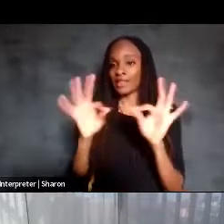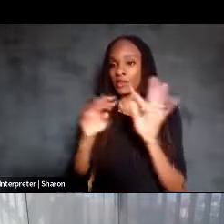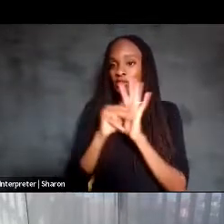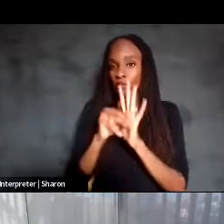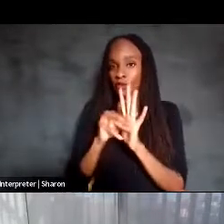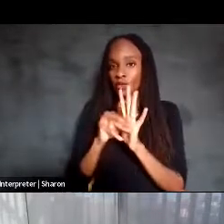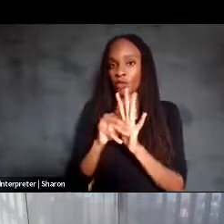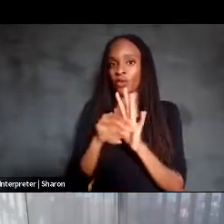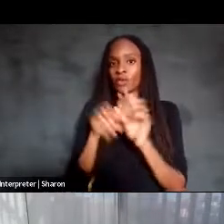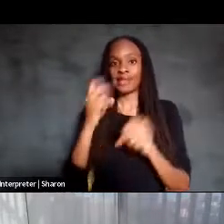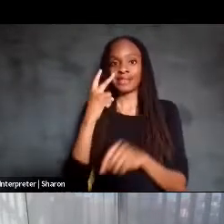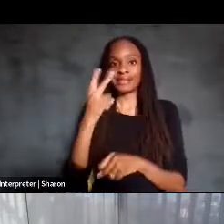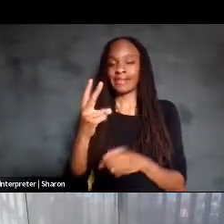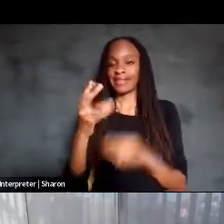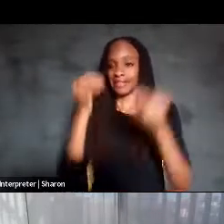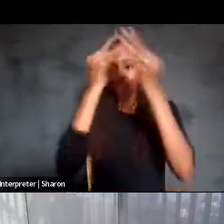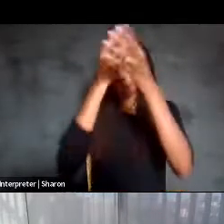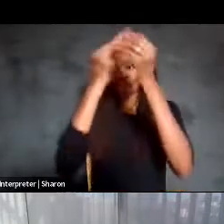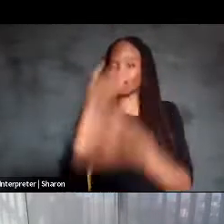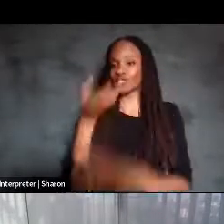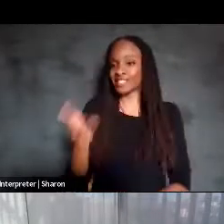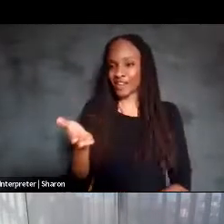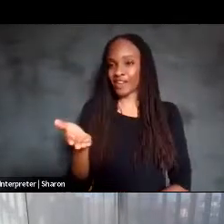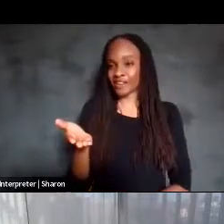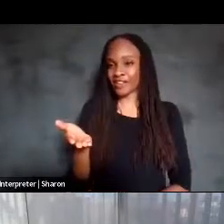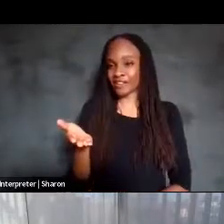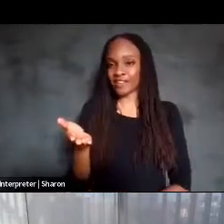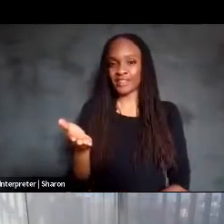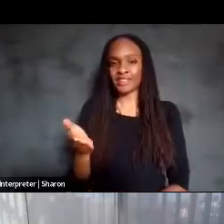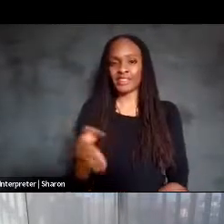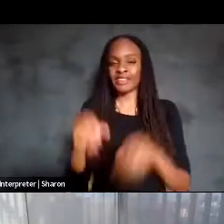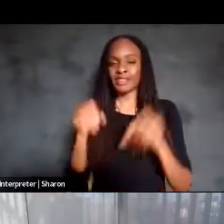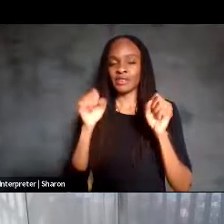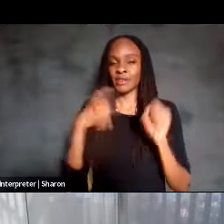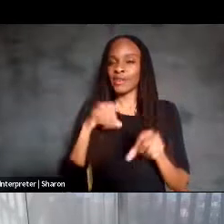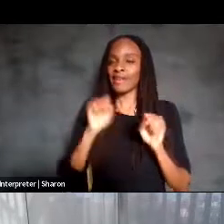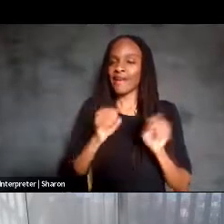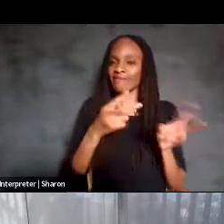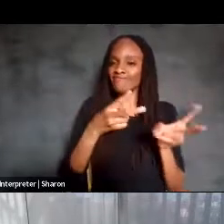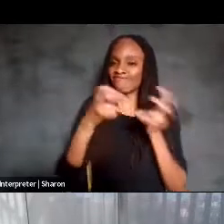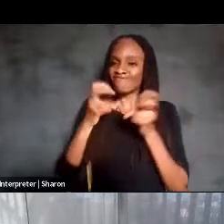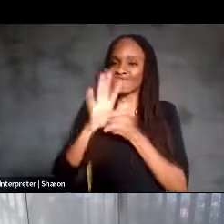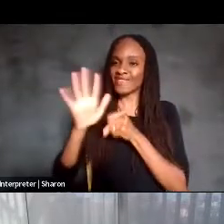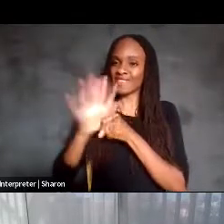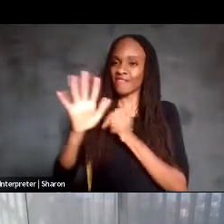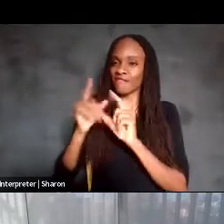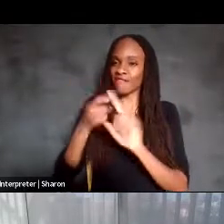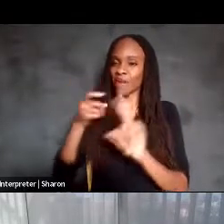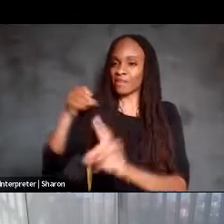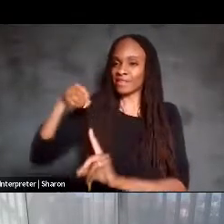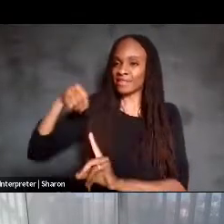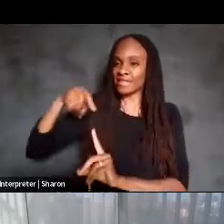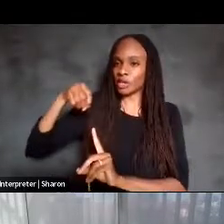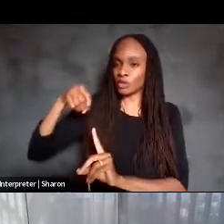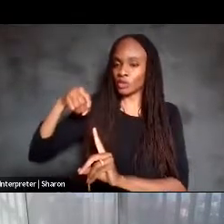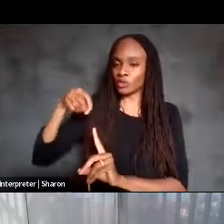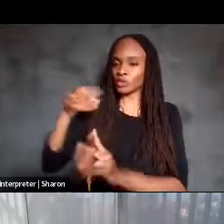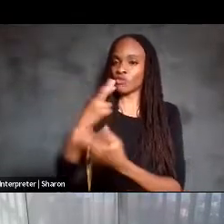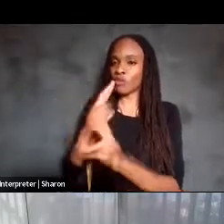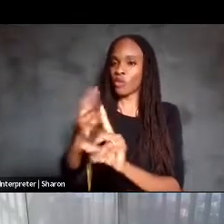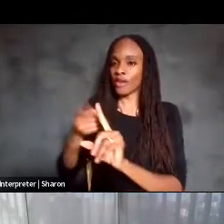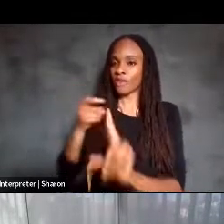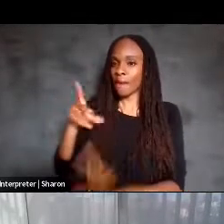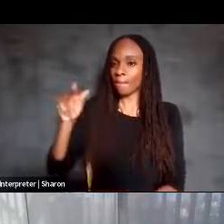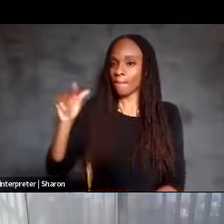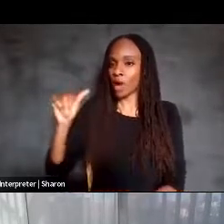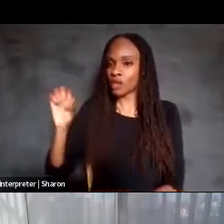And you can see the information is there. So we're able to extract enough from the signals that we're recording with Pancho to